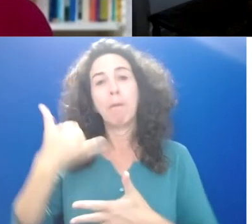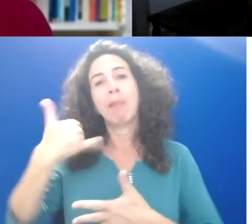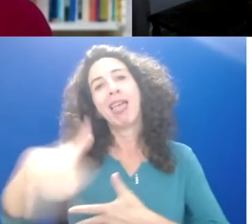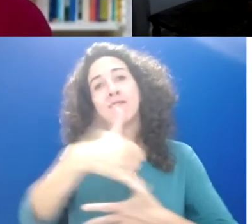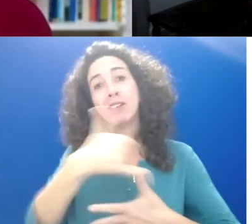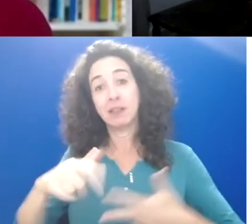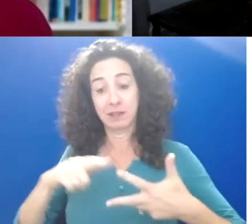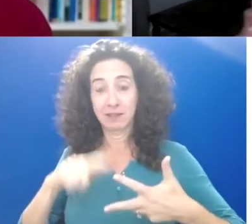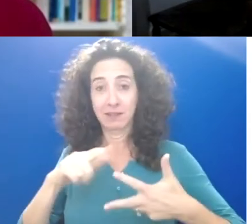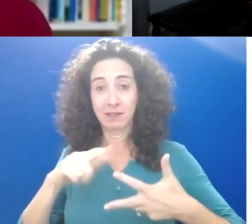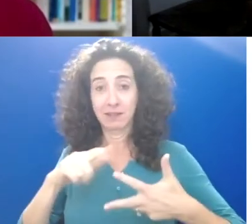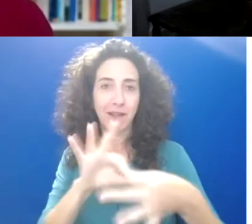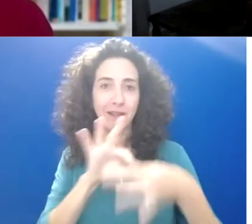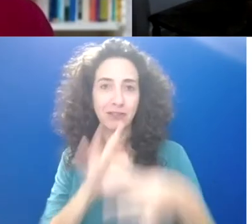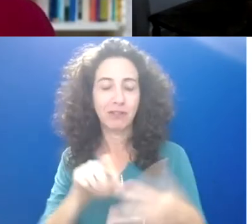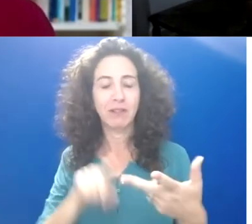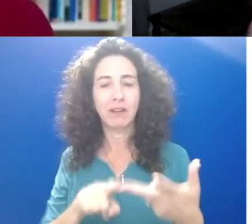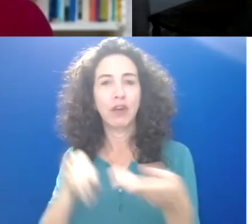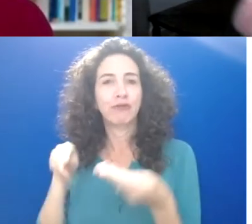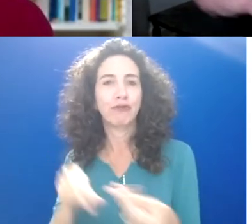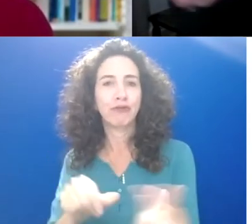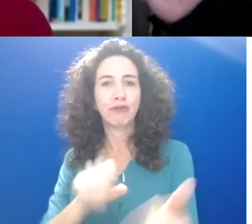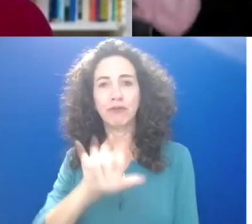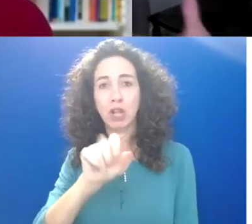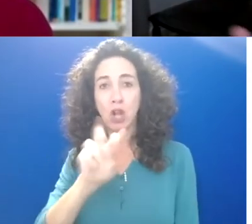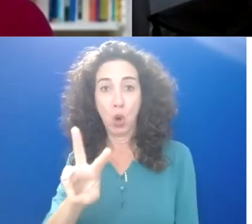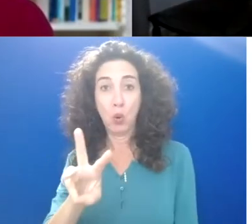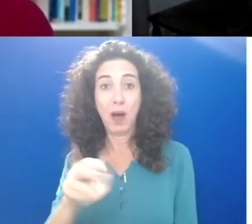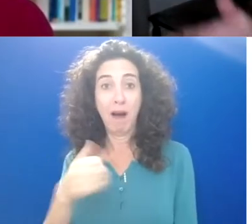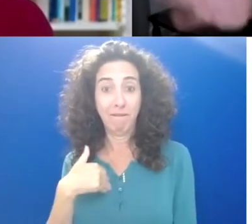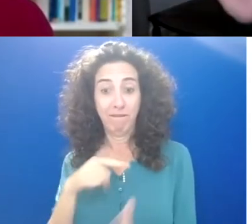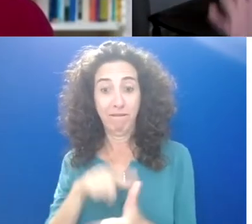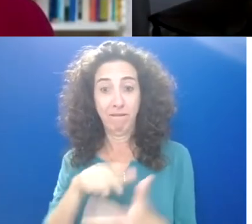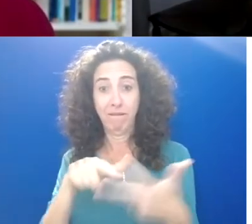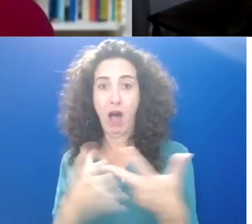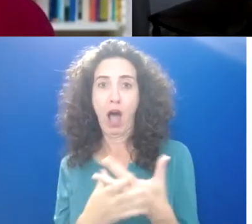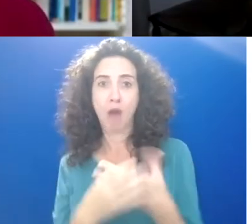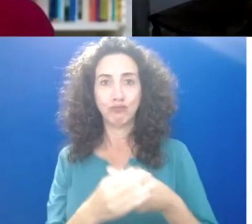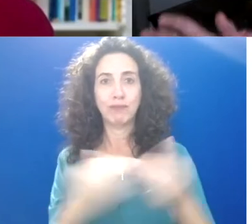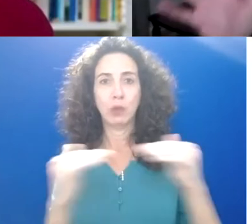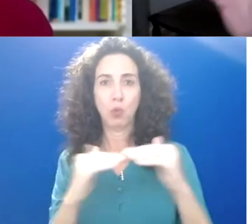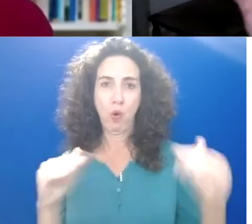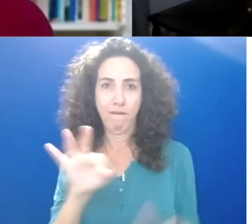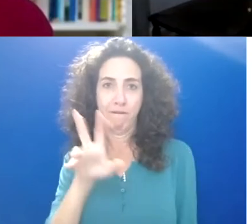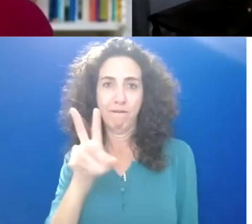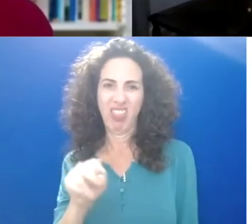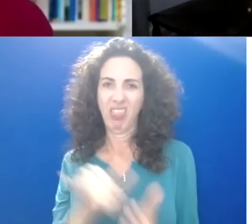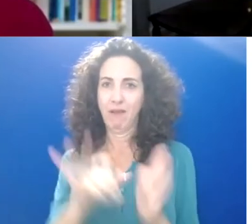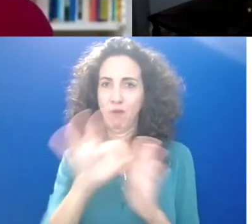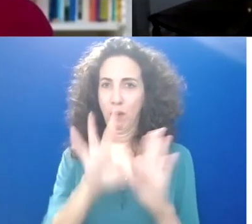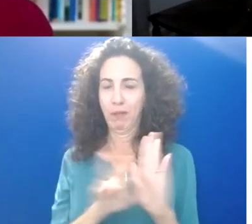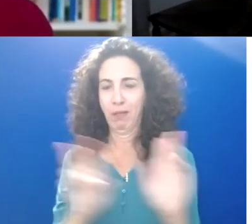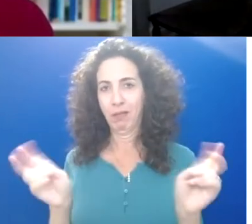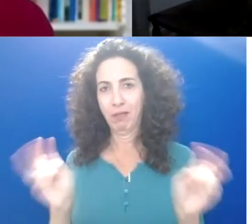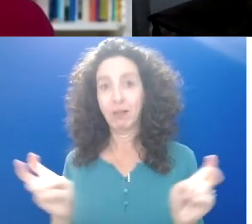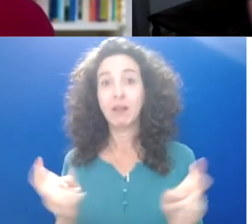connection, and flow. When you have these three things together, you have fun. And to go into a bit more detail